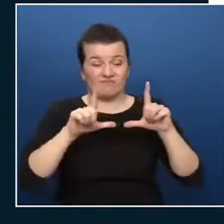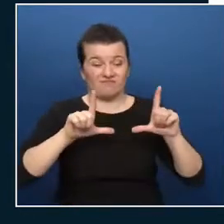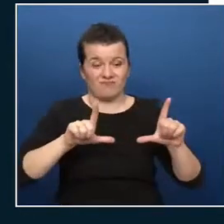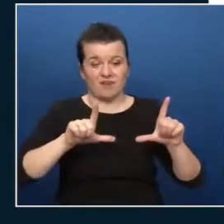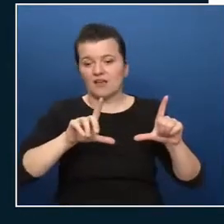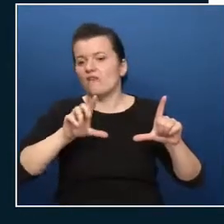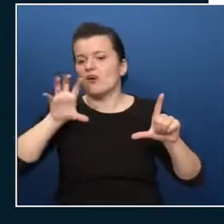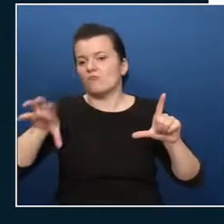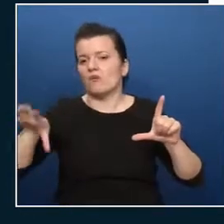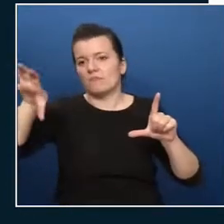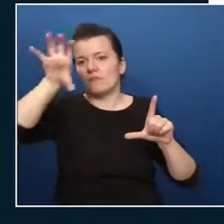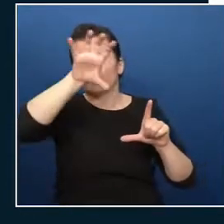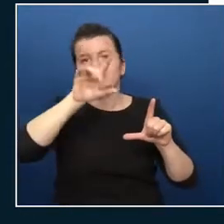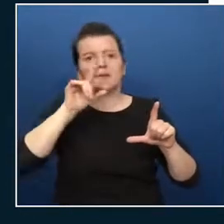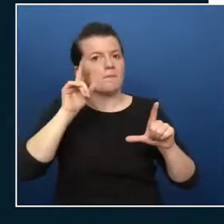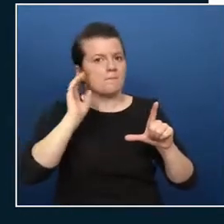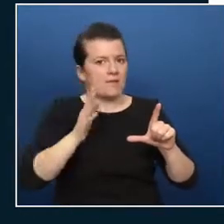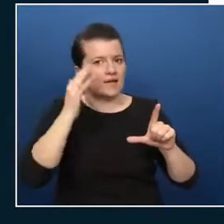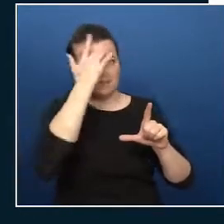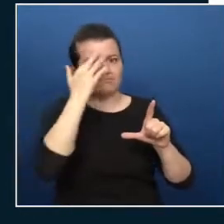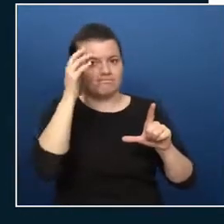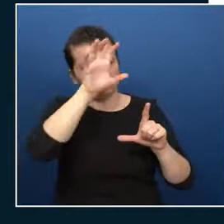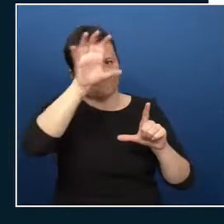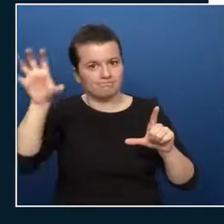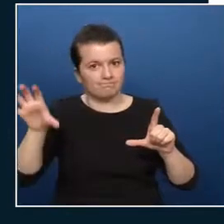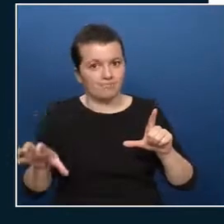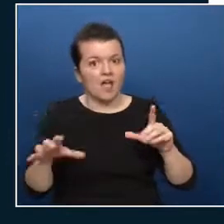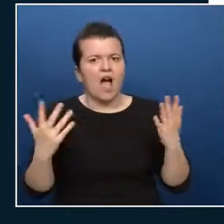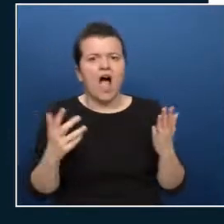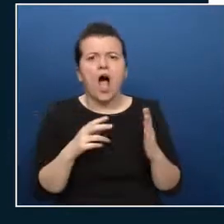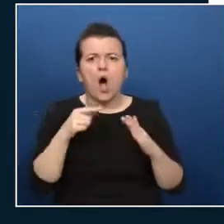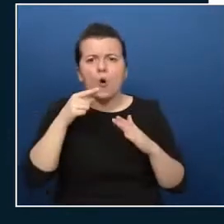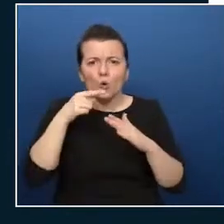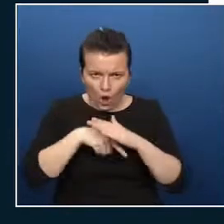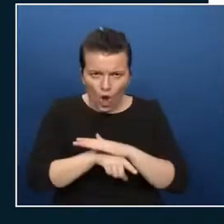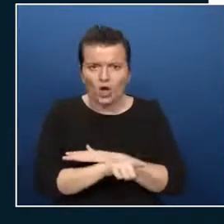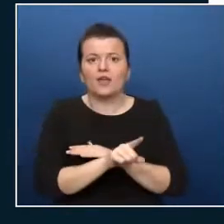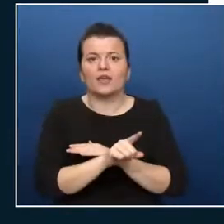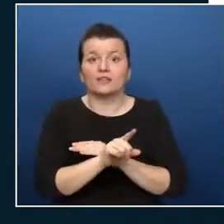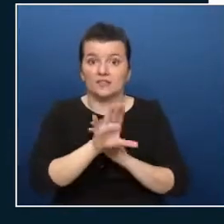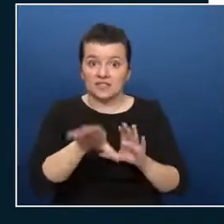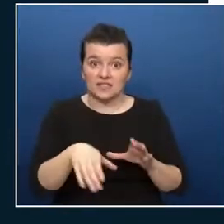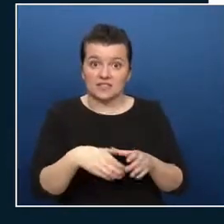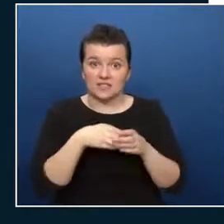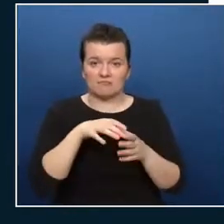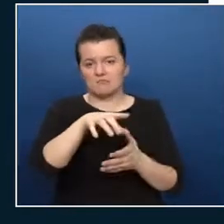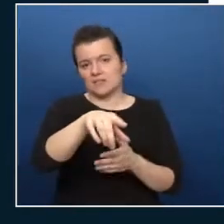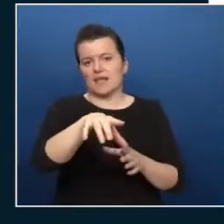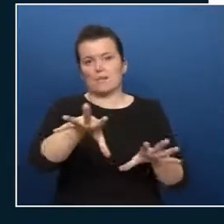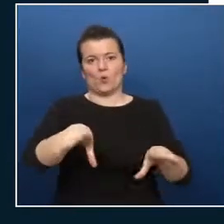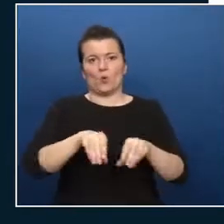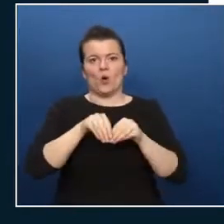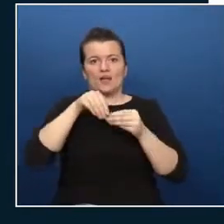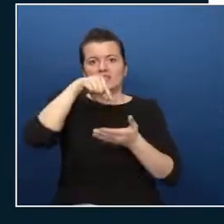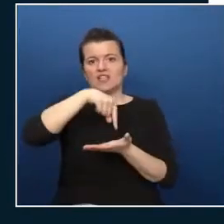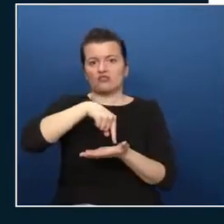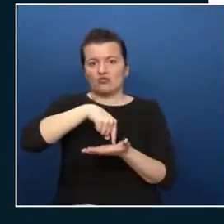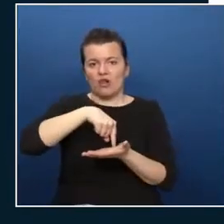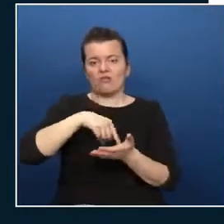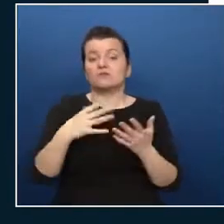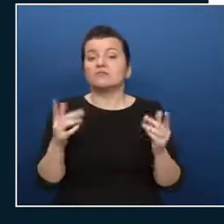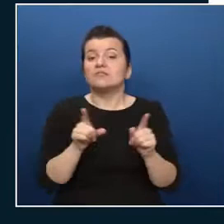what I'm going to do with management am I going to centralize my logging am I going to do something where with a seam solution as your sentinel for example